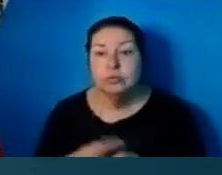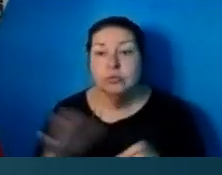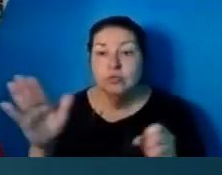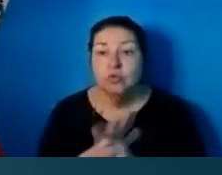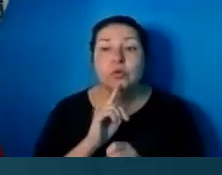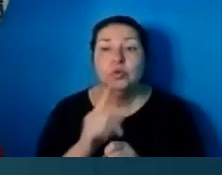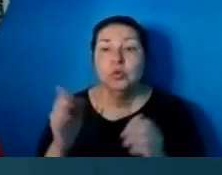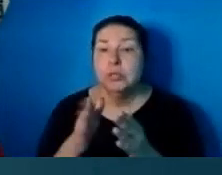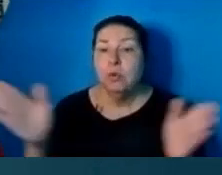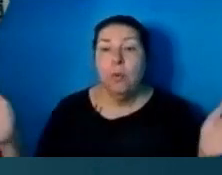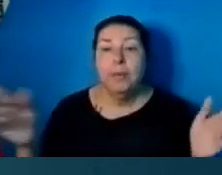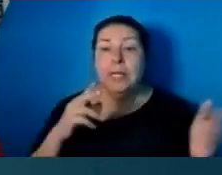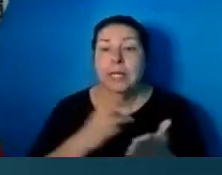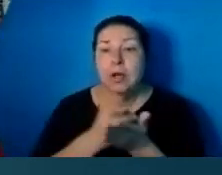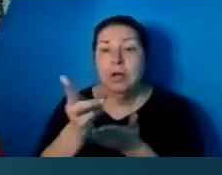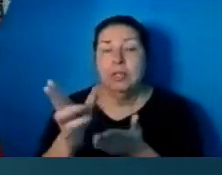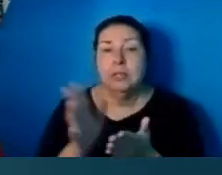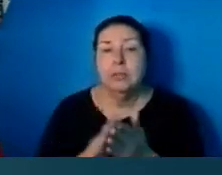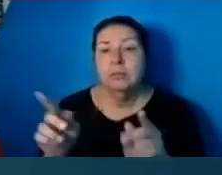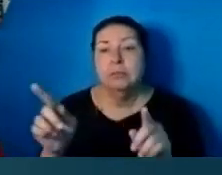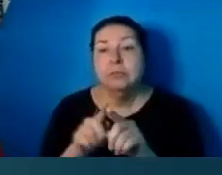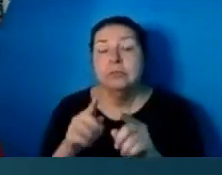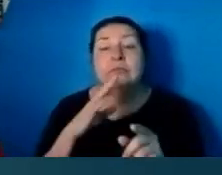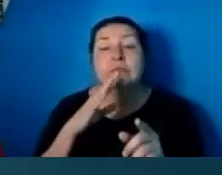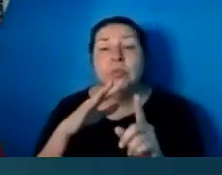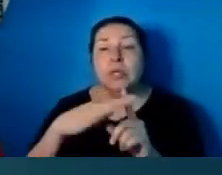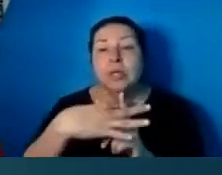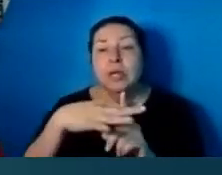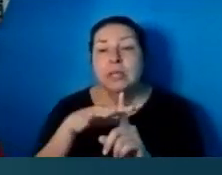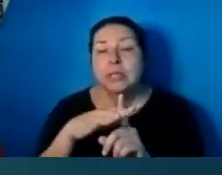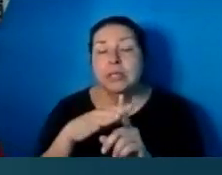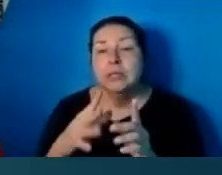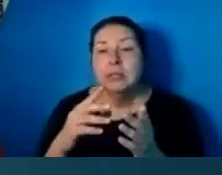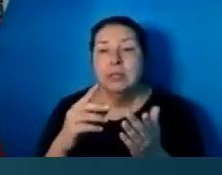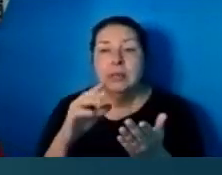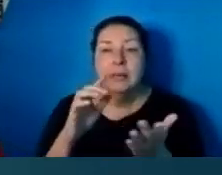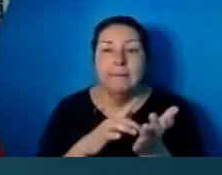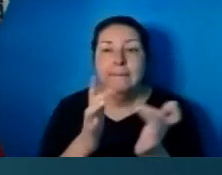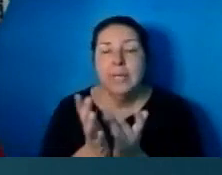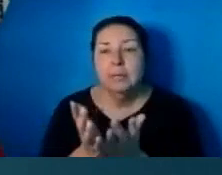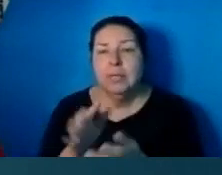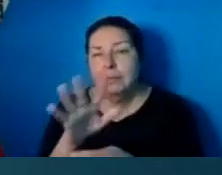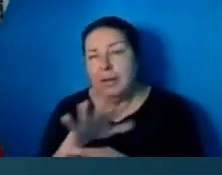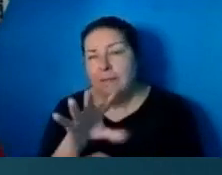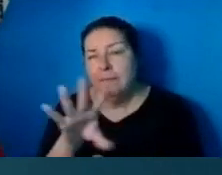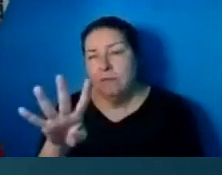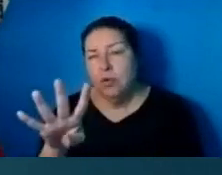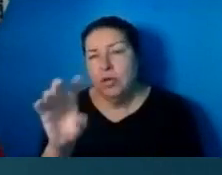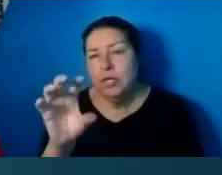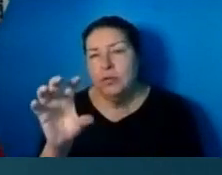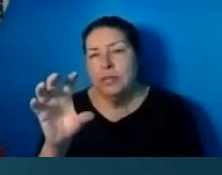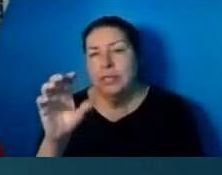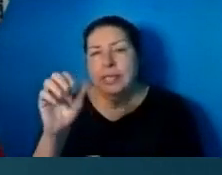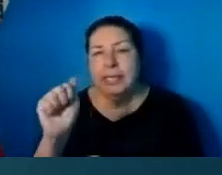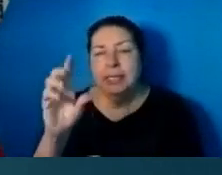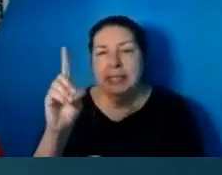talked about the content of the Bible. And in approximately 400 A.D., they codified